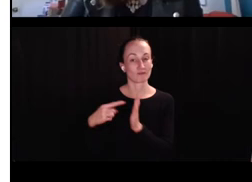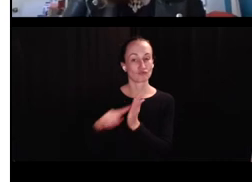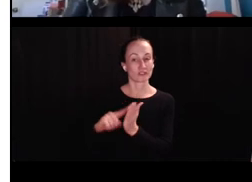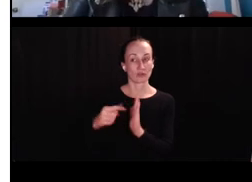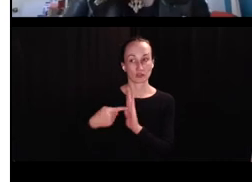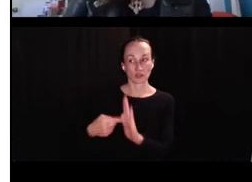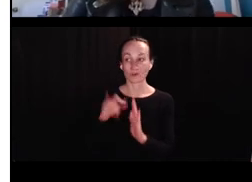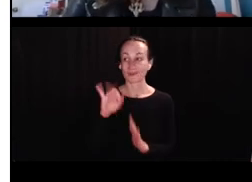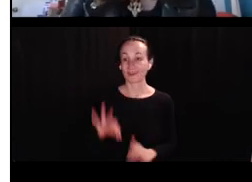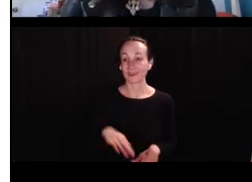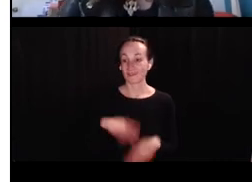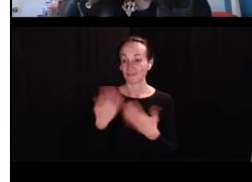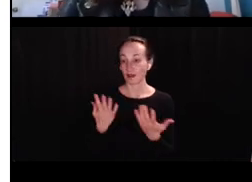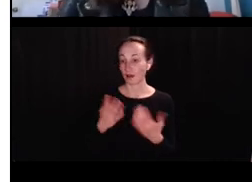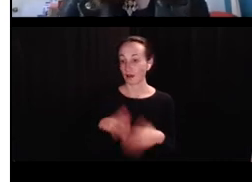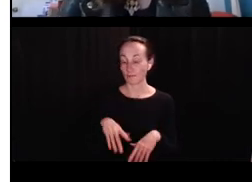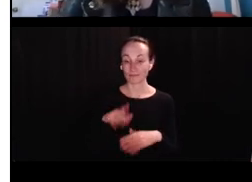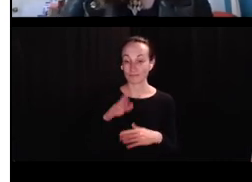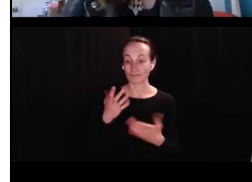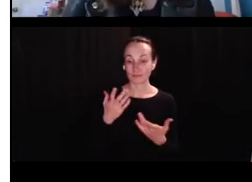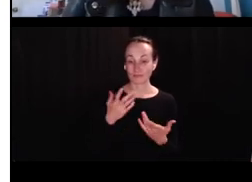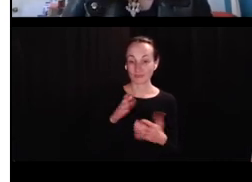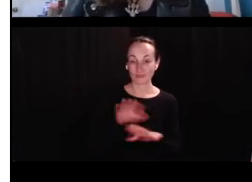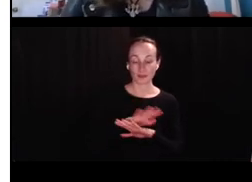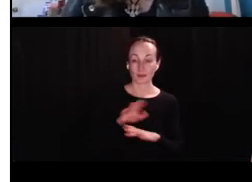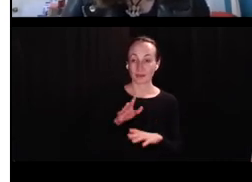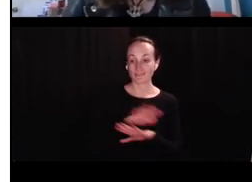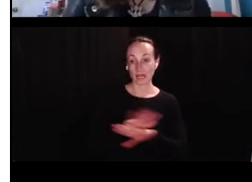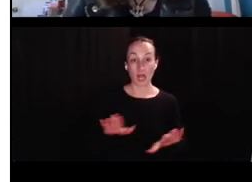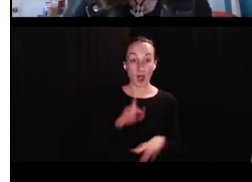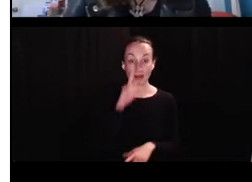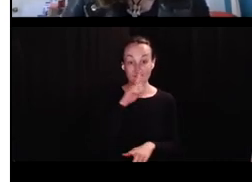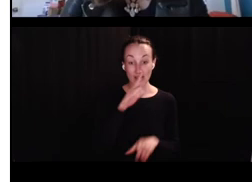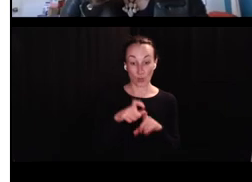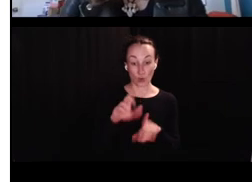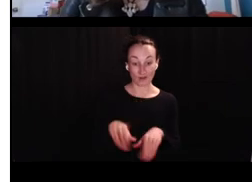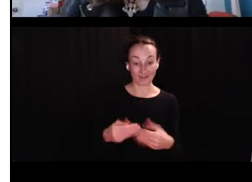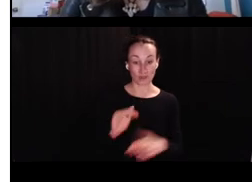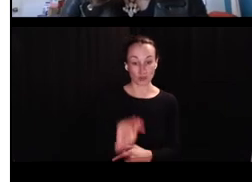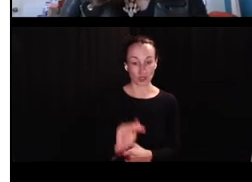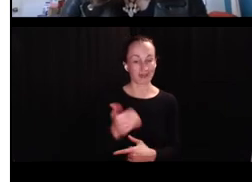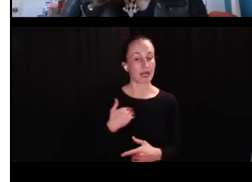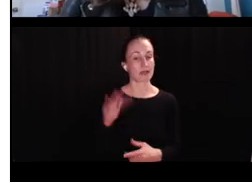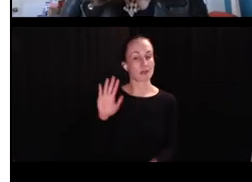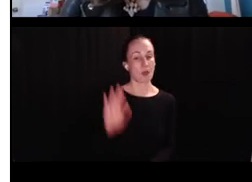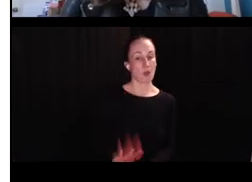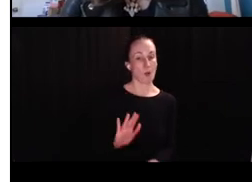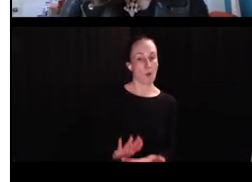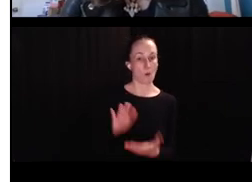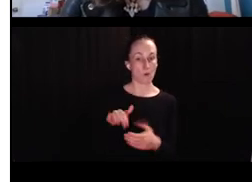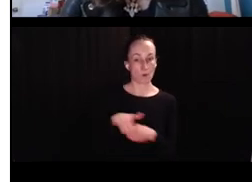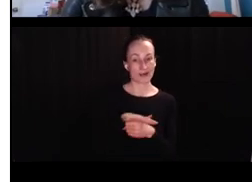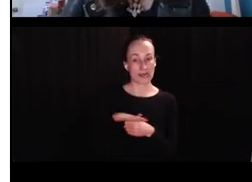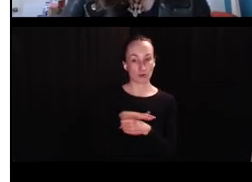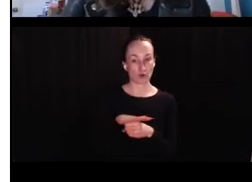to it. So there's research that if a, um, you know, non fake word in, um, um,